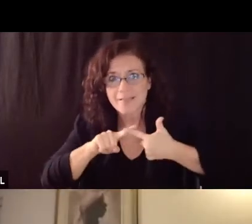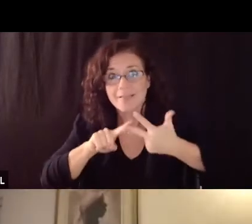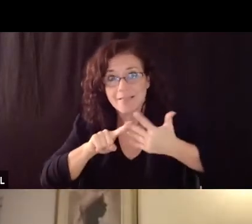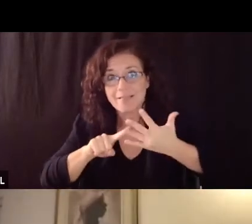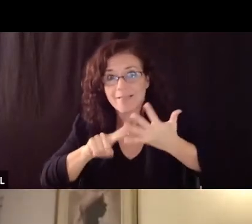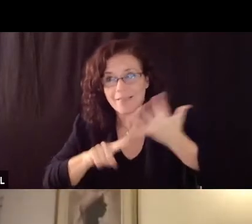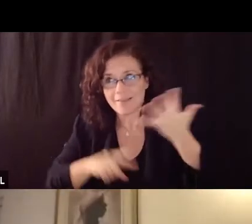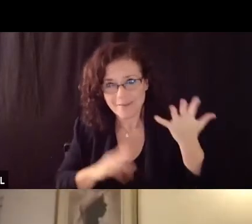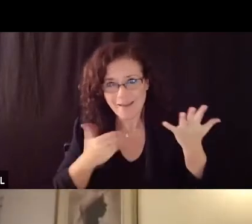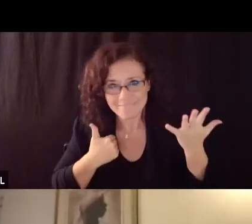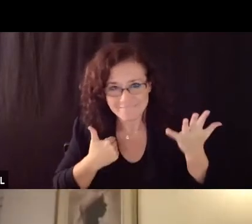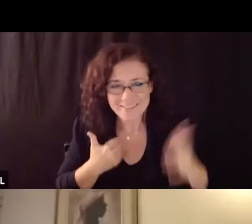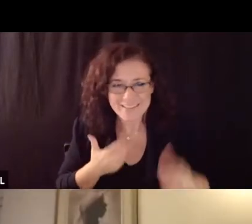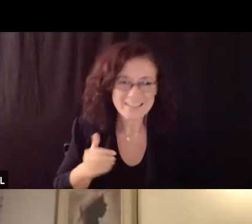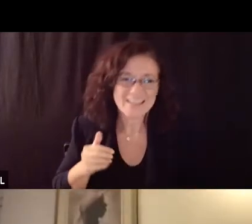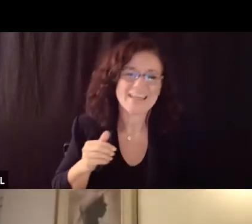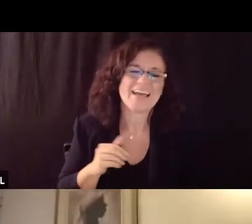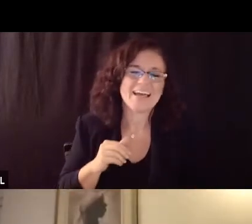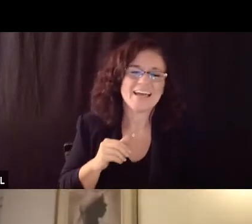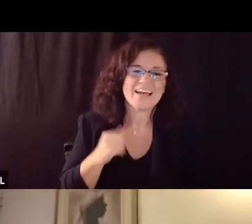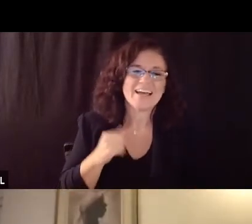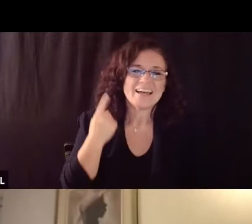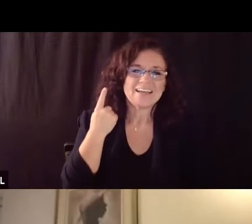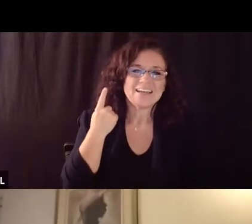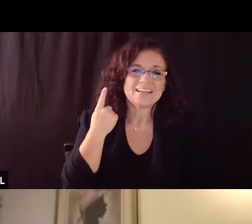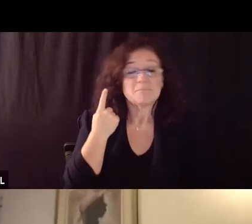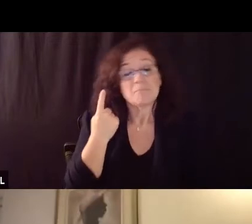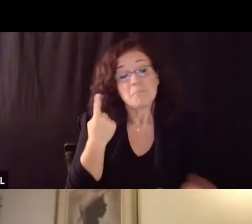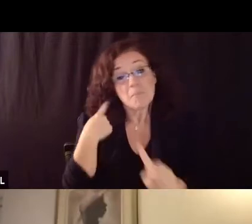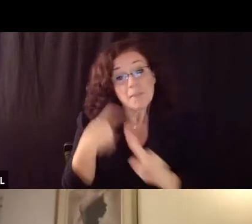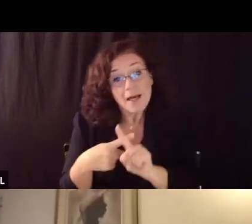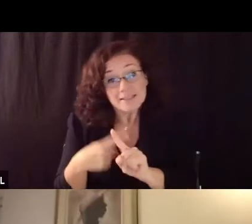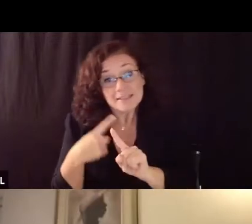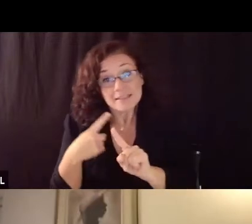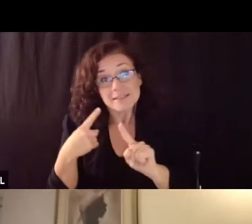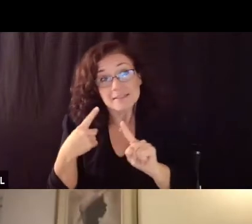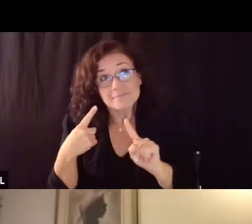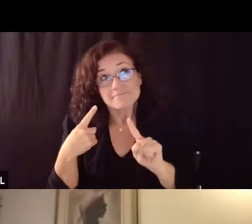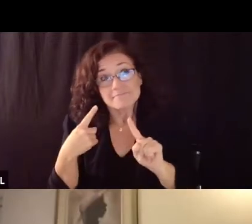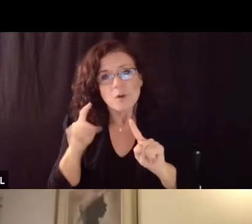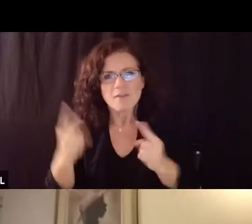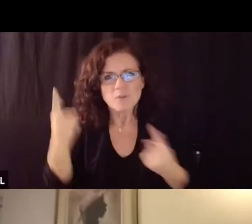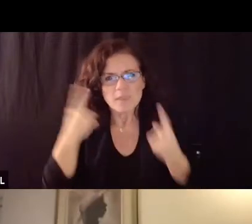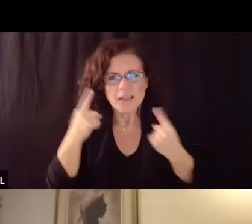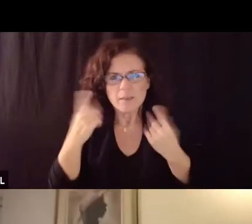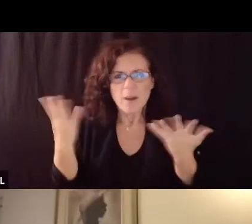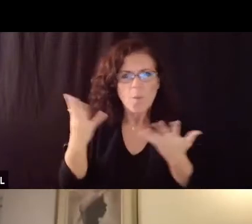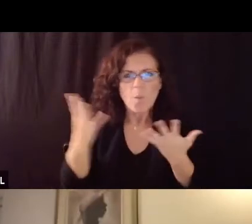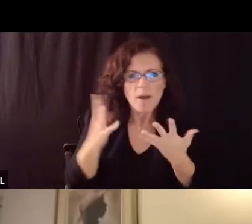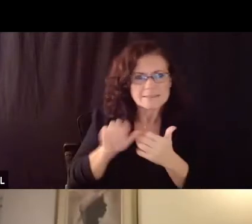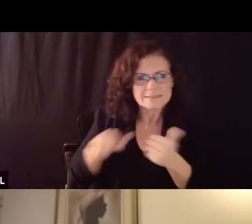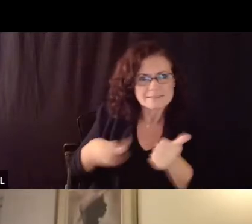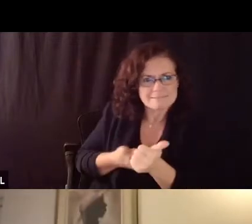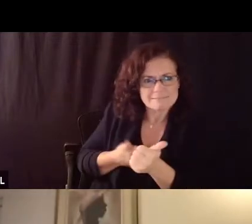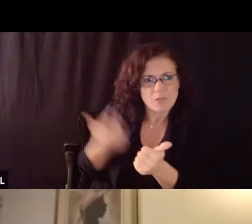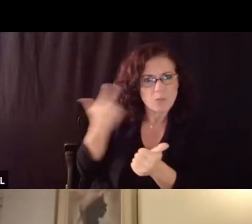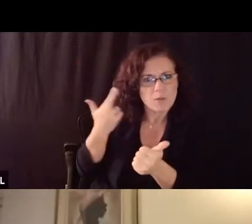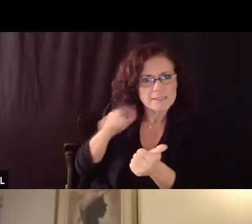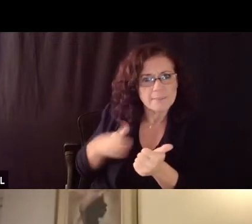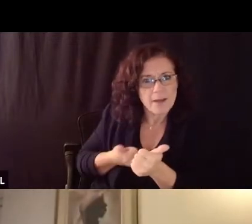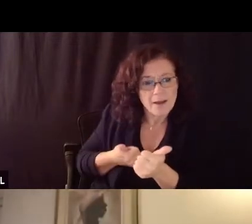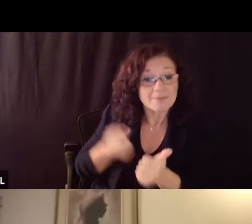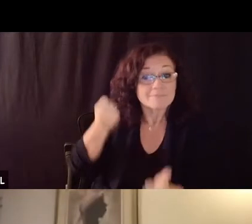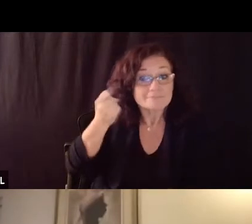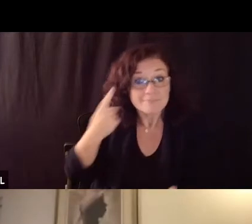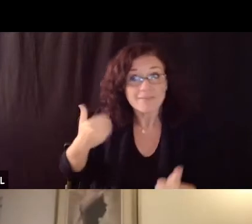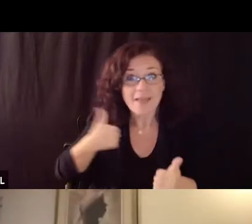one and in a way it is the opportunity also to speak to the point about root causes there are varying circumstances both on the